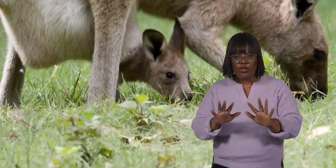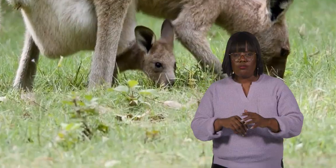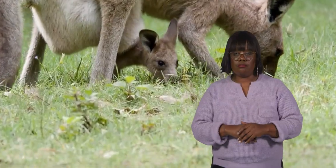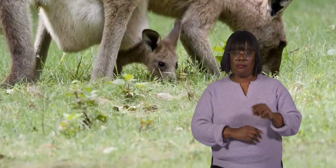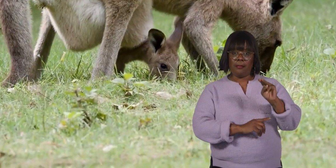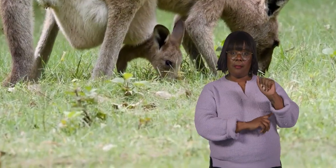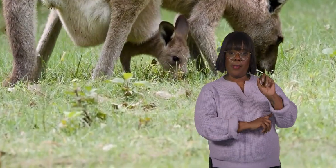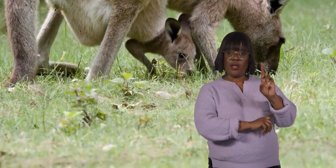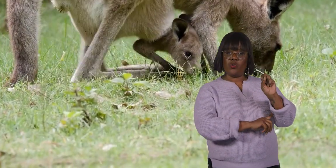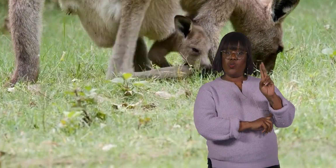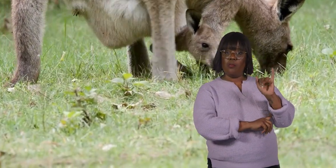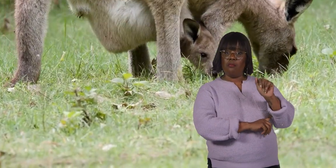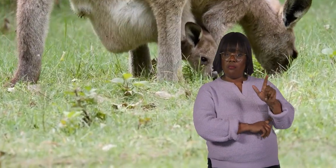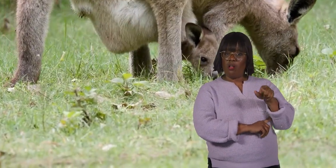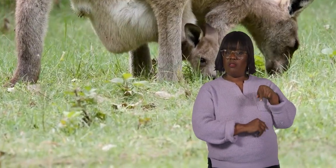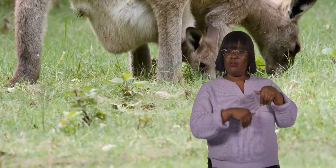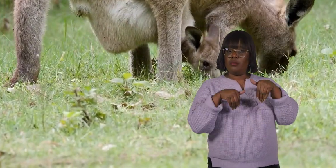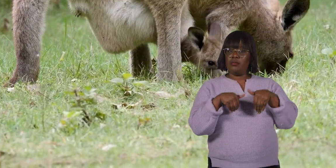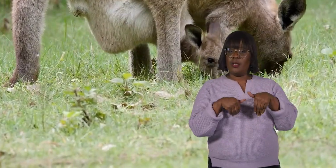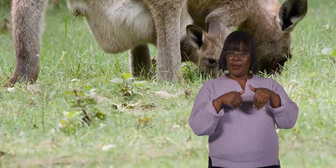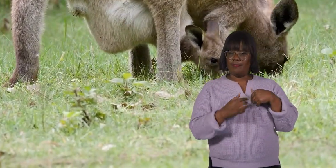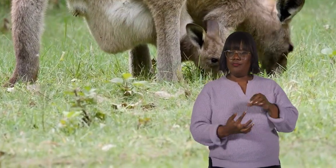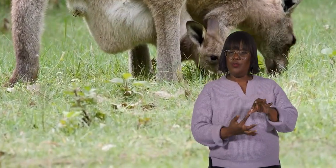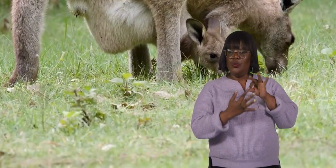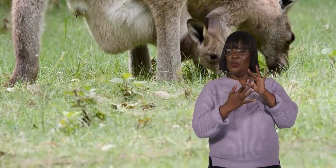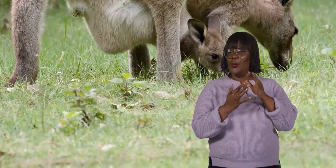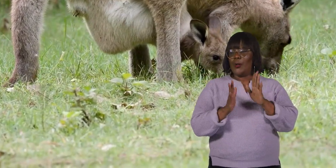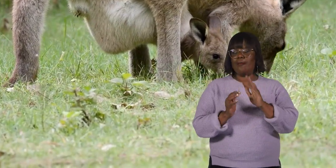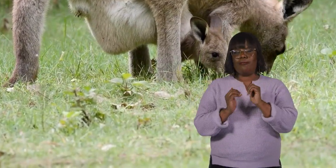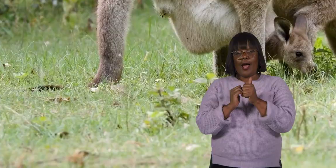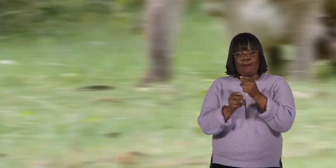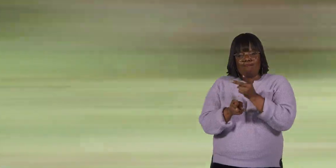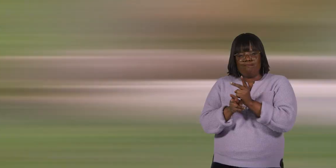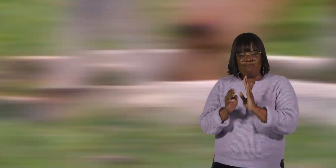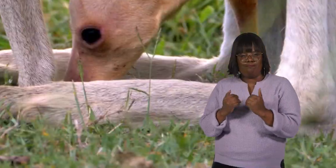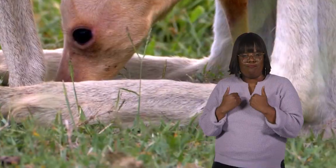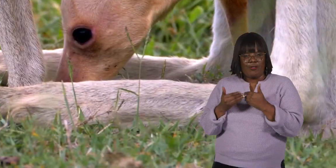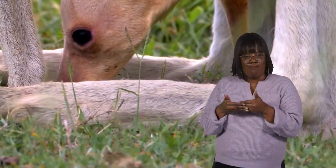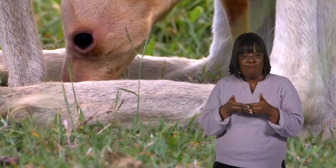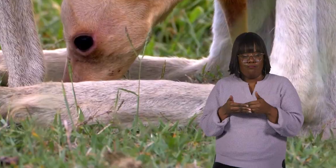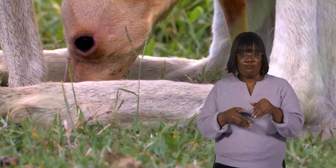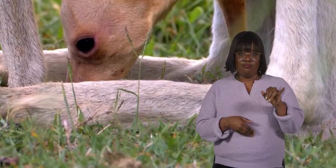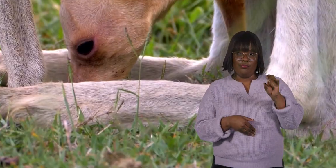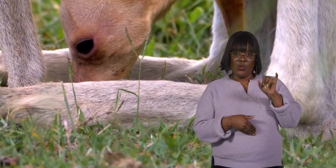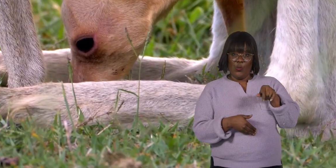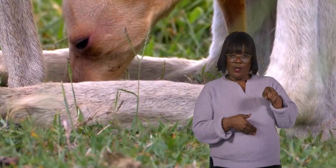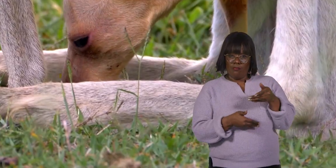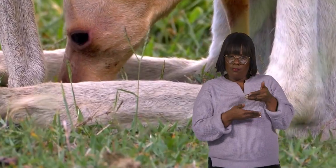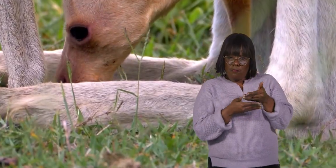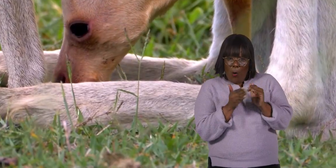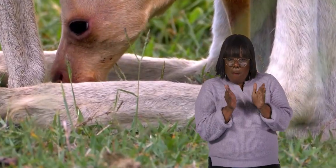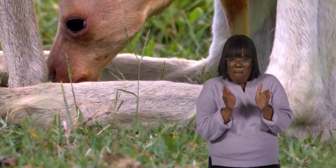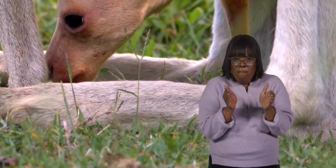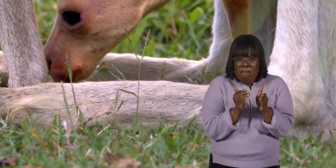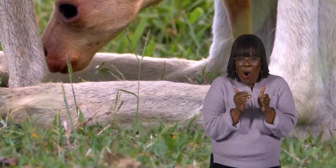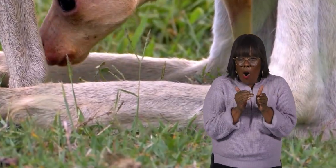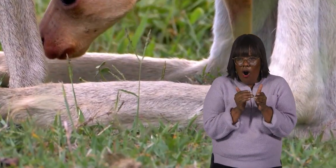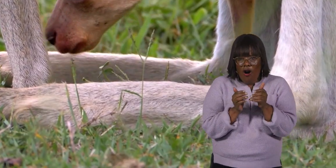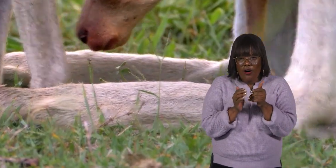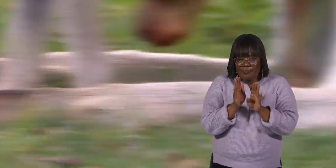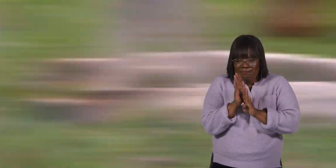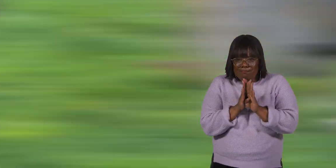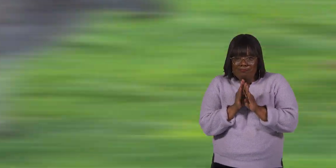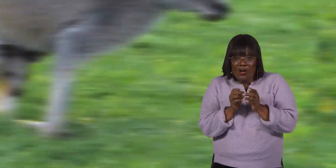As marsupials, kangaroos have a unique way of caring for their young. A joey is born very small and